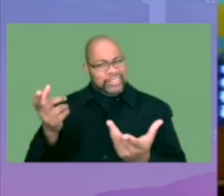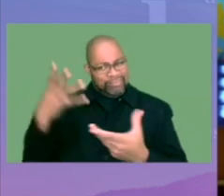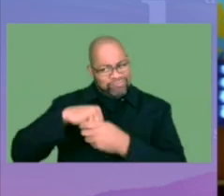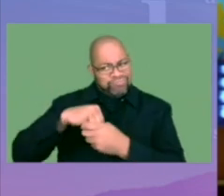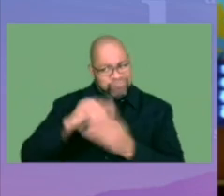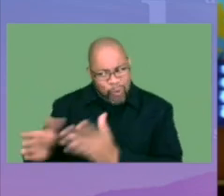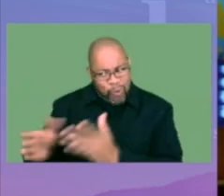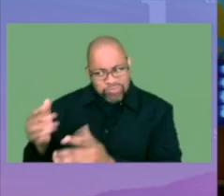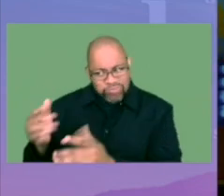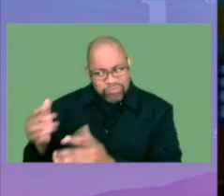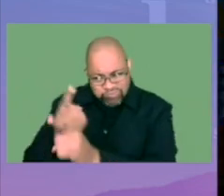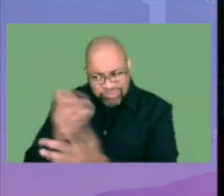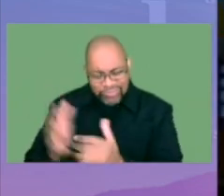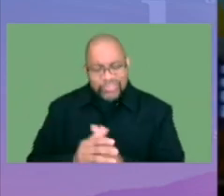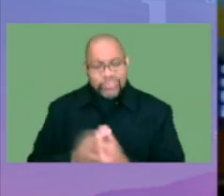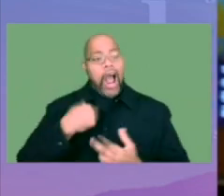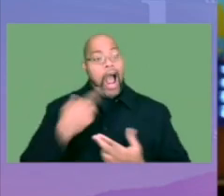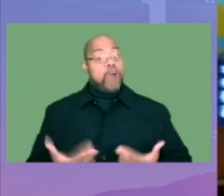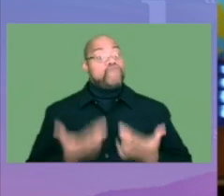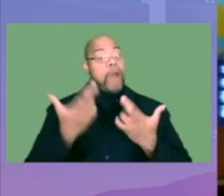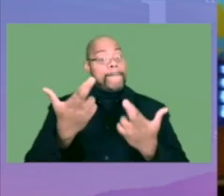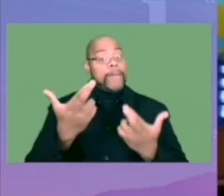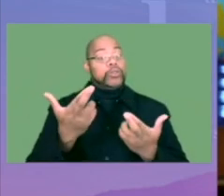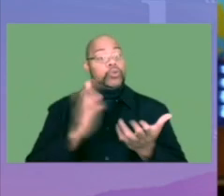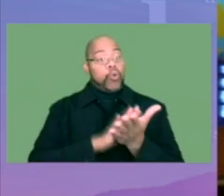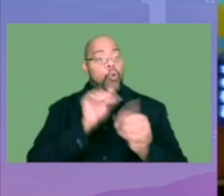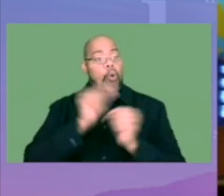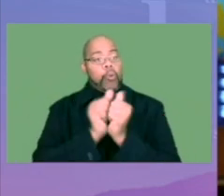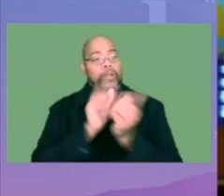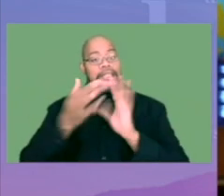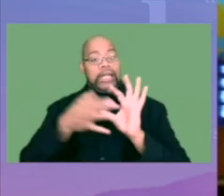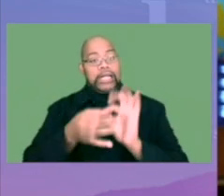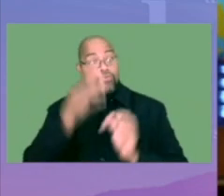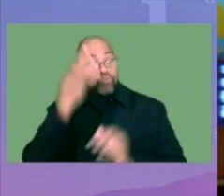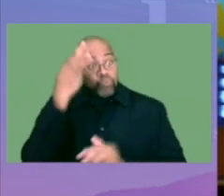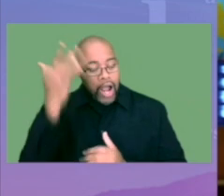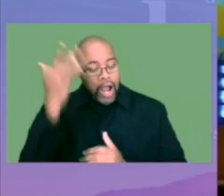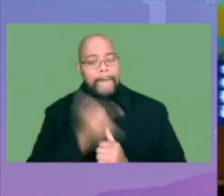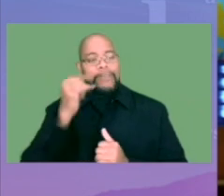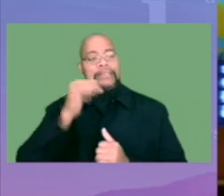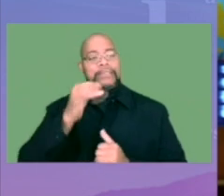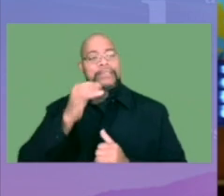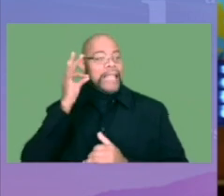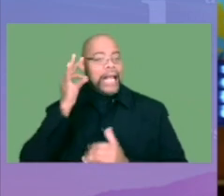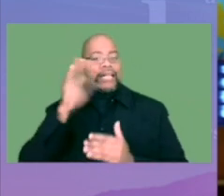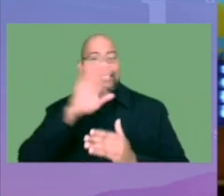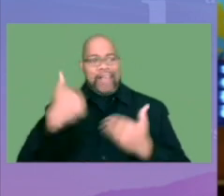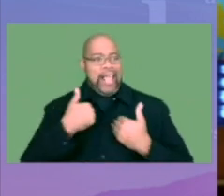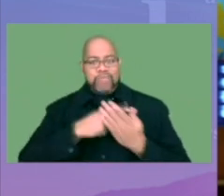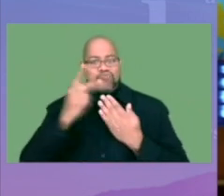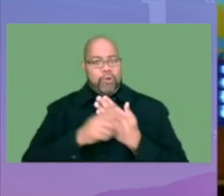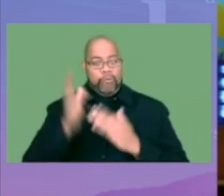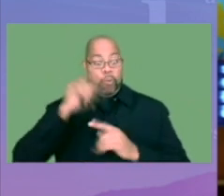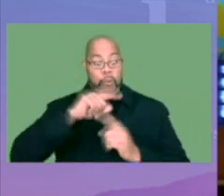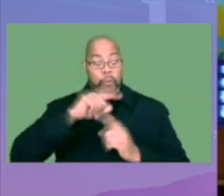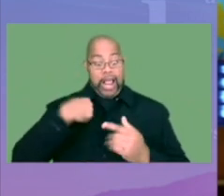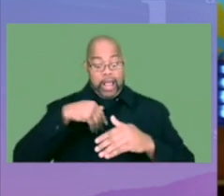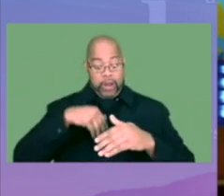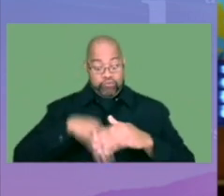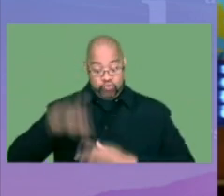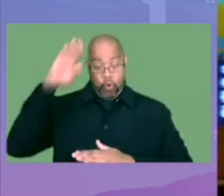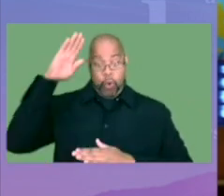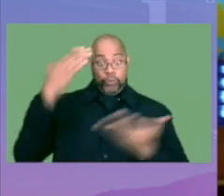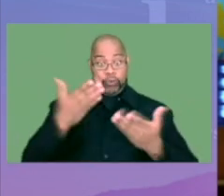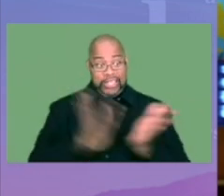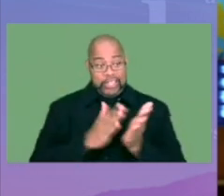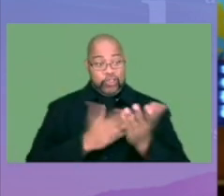you should get it in order. So I recommend schools work with CityConnects because Indiana has never had the program. So